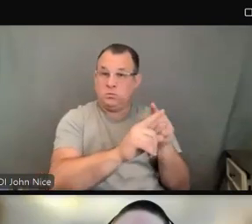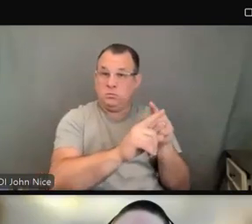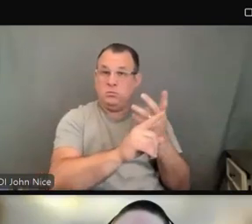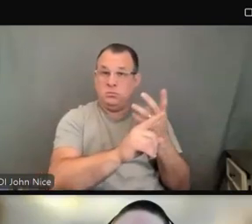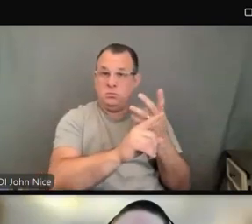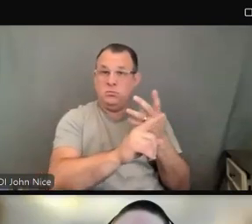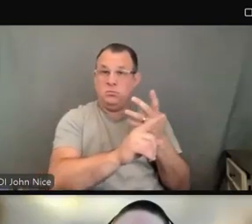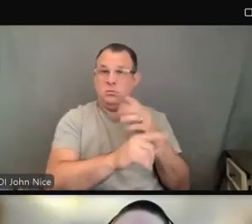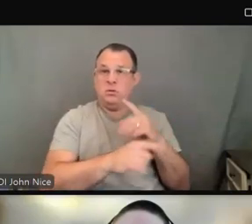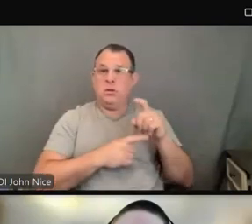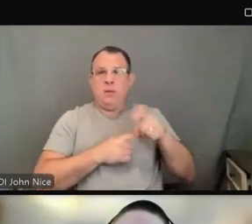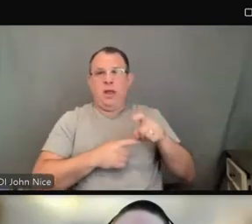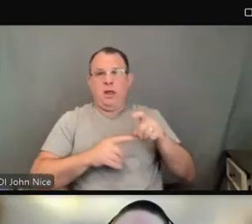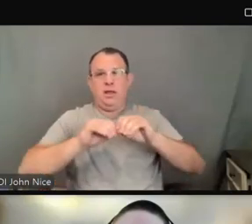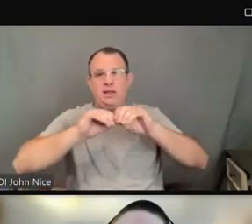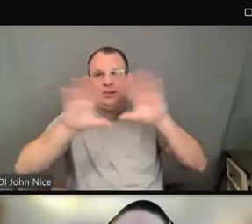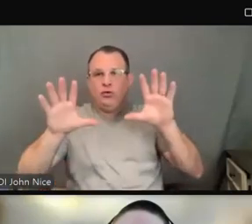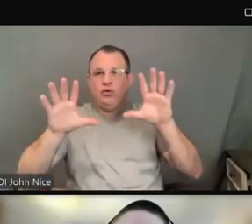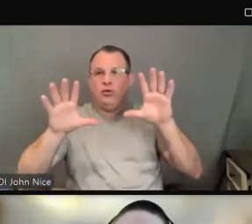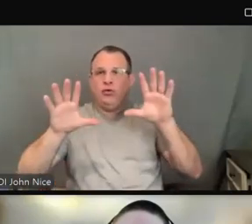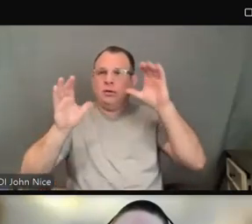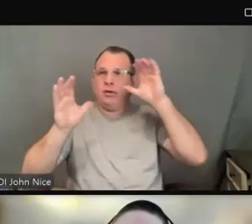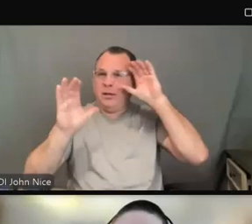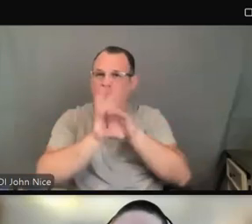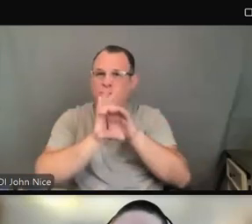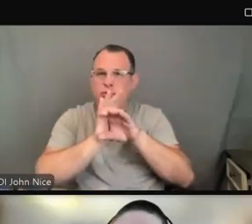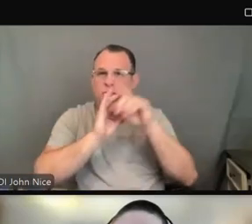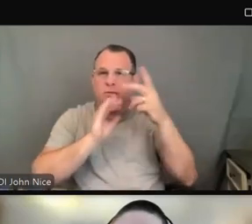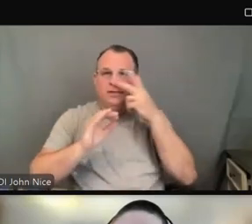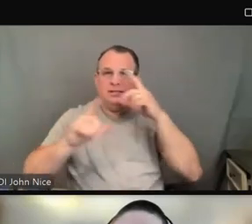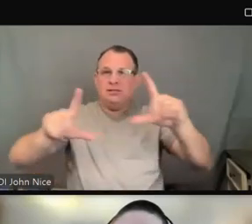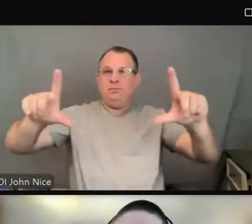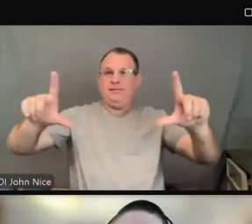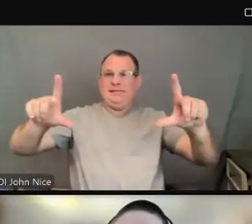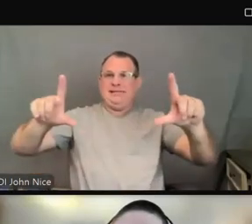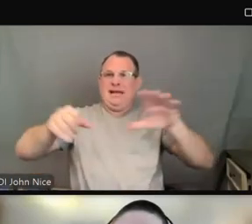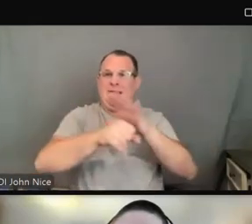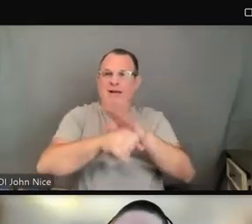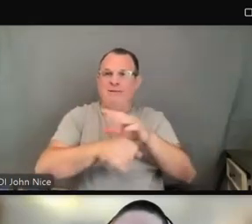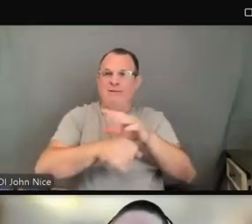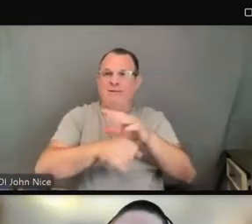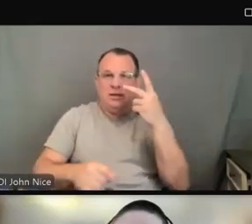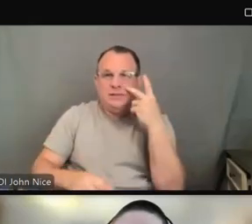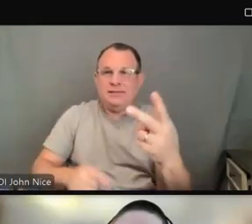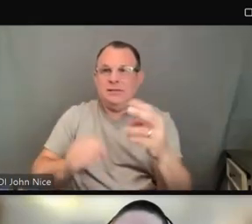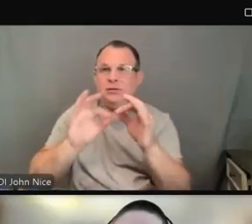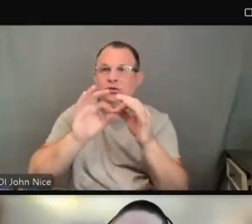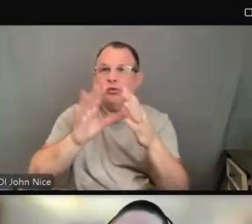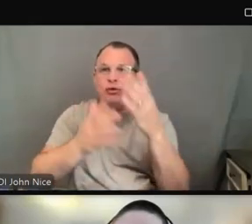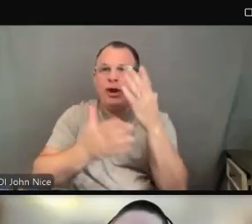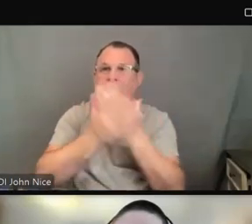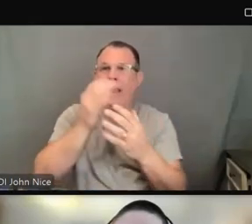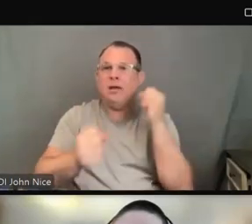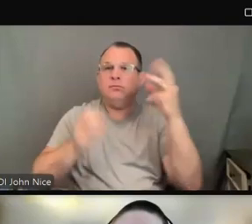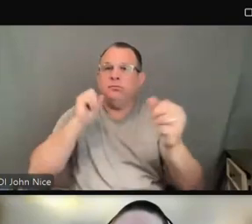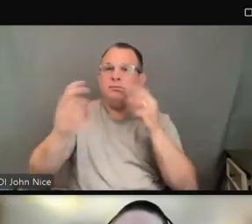image that is large enough to display the interpreter's face, arms, hands, and fingers, as well as the